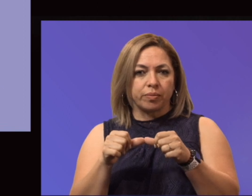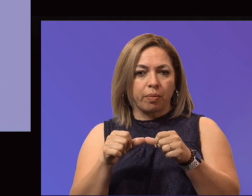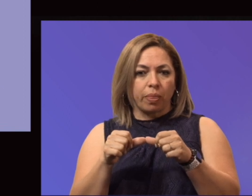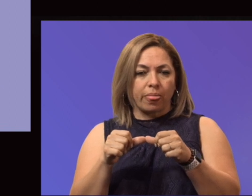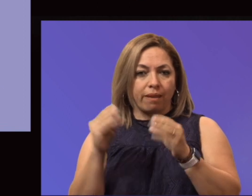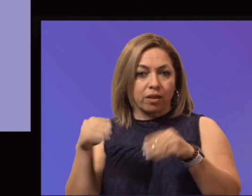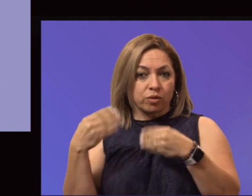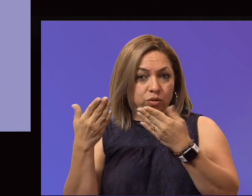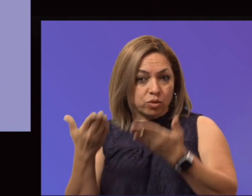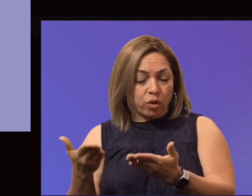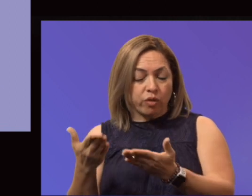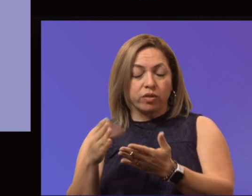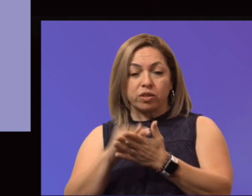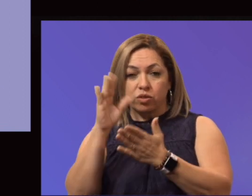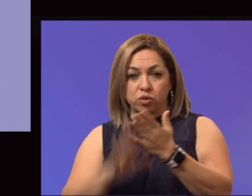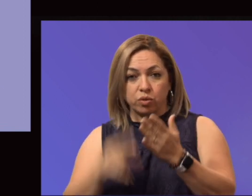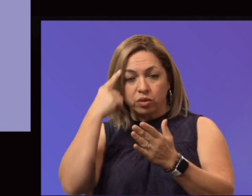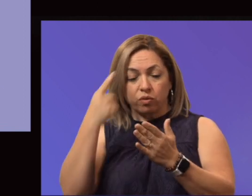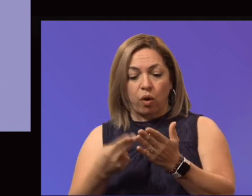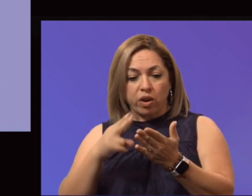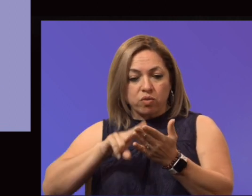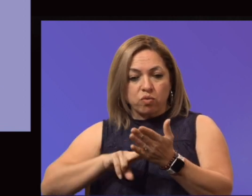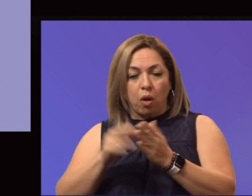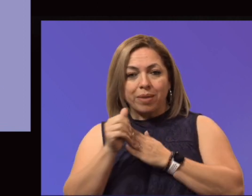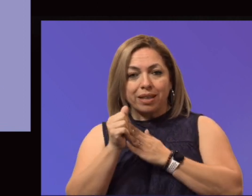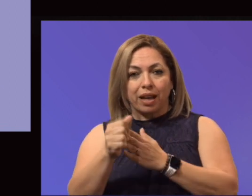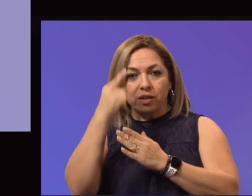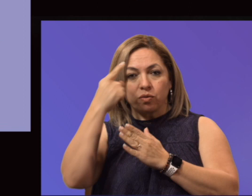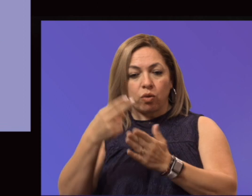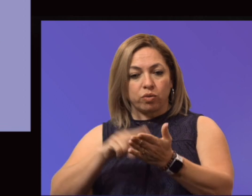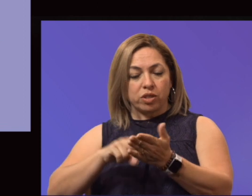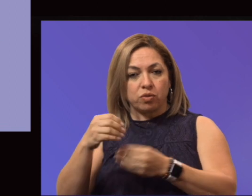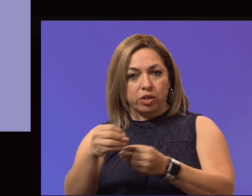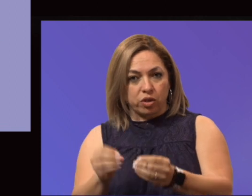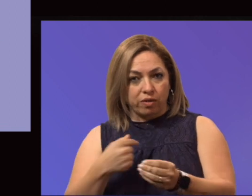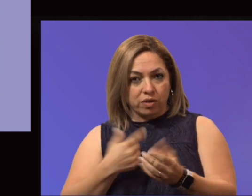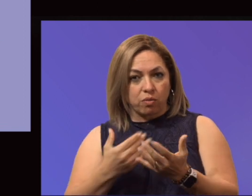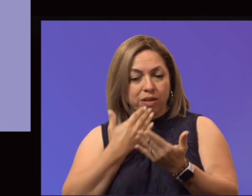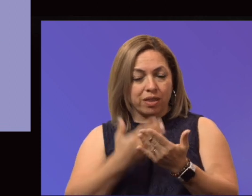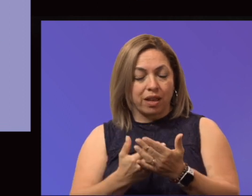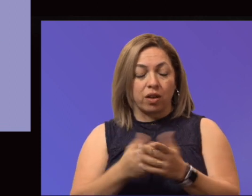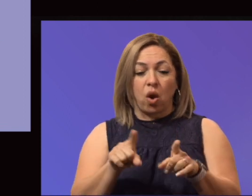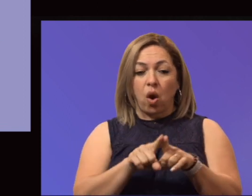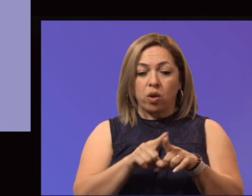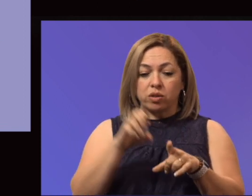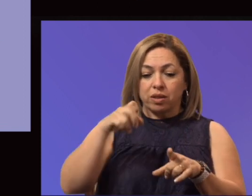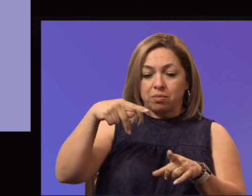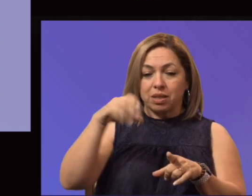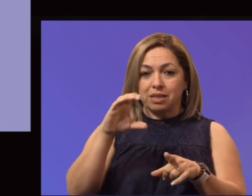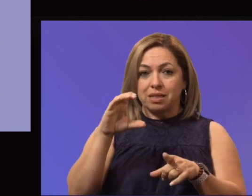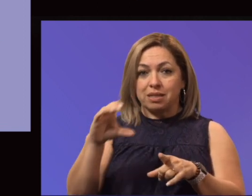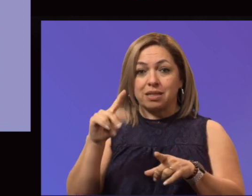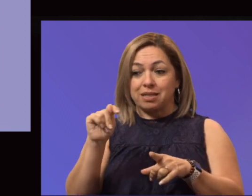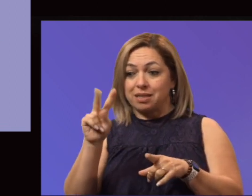students as enrollment guides for the registration office. And just want to thank them. In addition, they worked with EPCC TV to create how